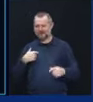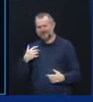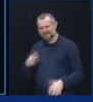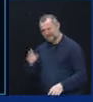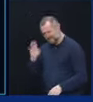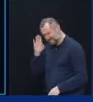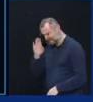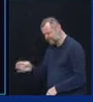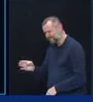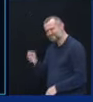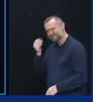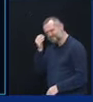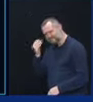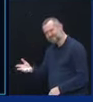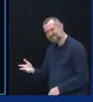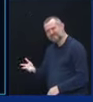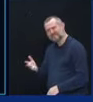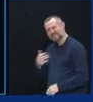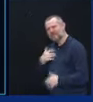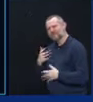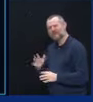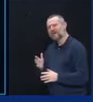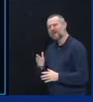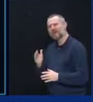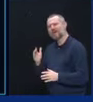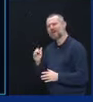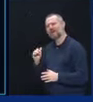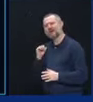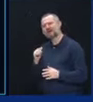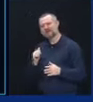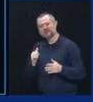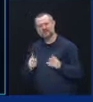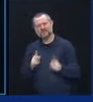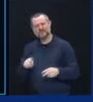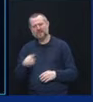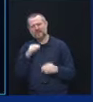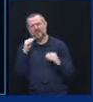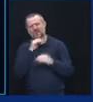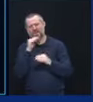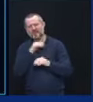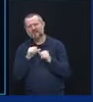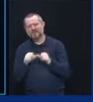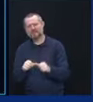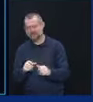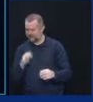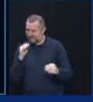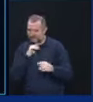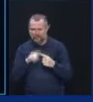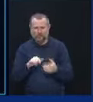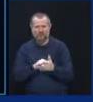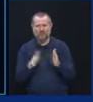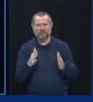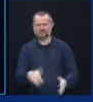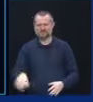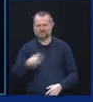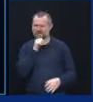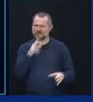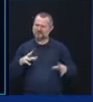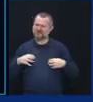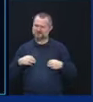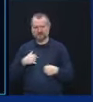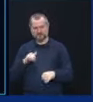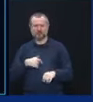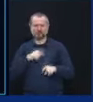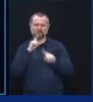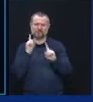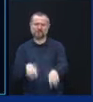going to allow people to lie to the people of New York without answering them. Because